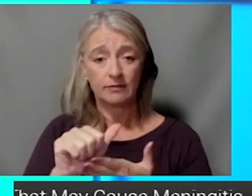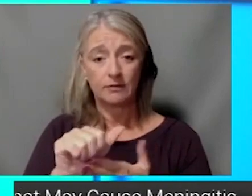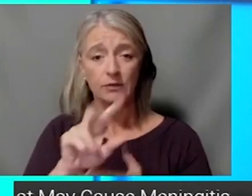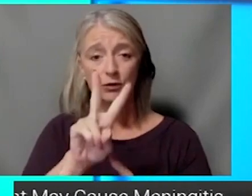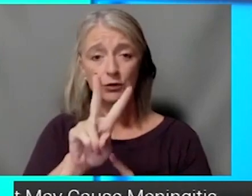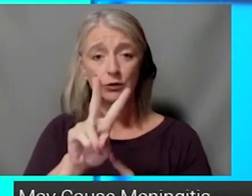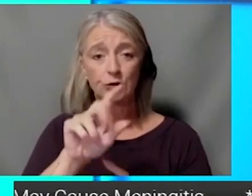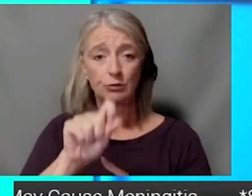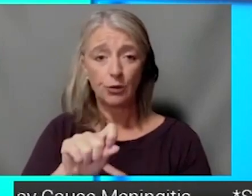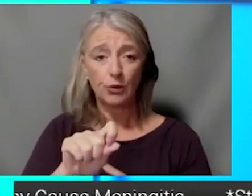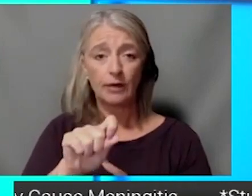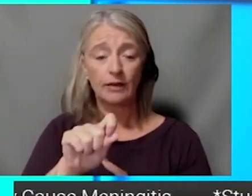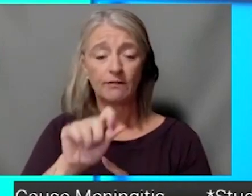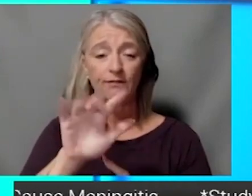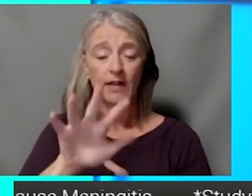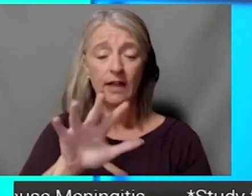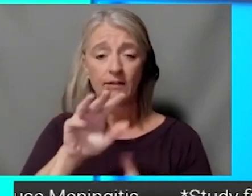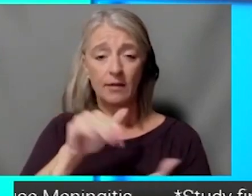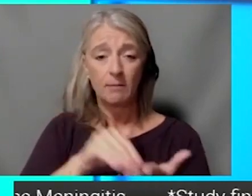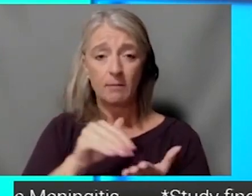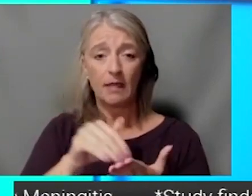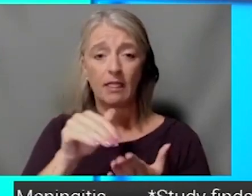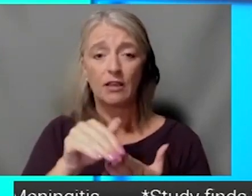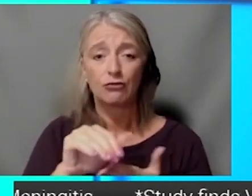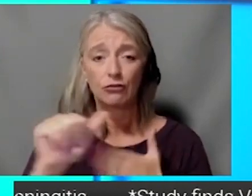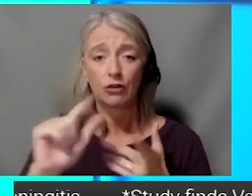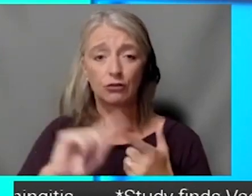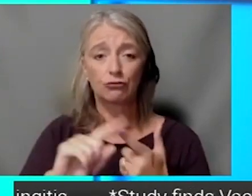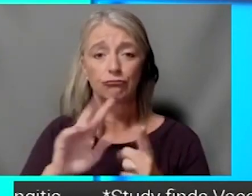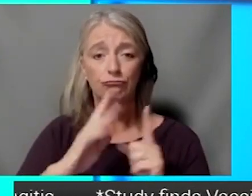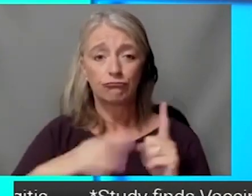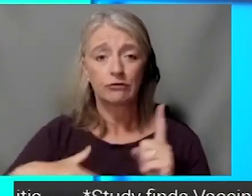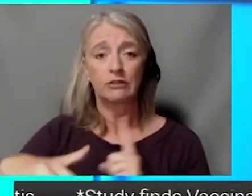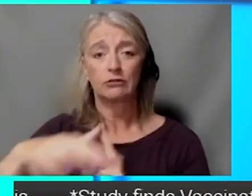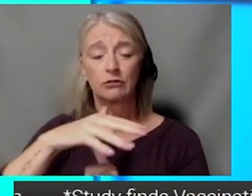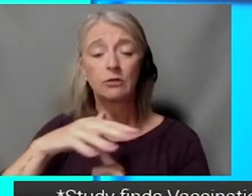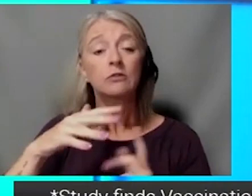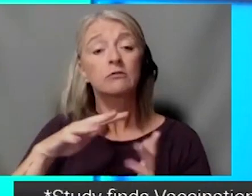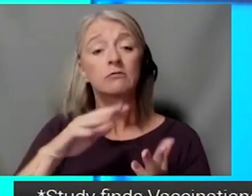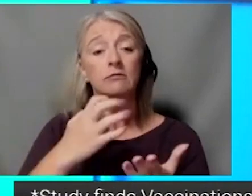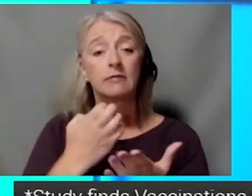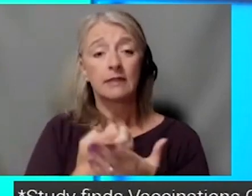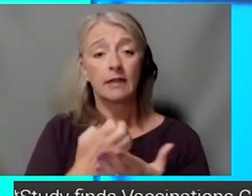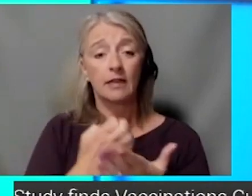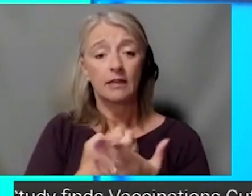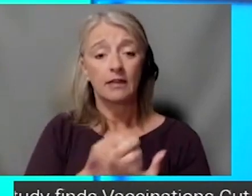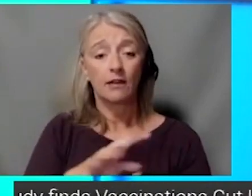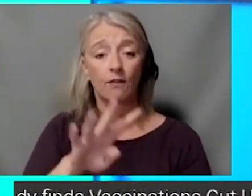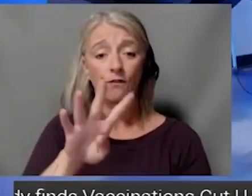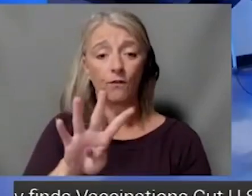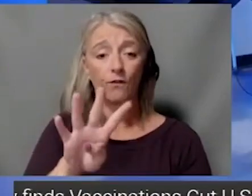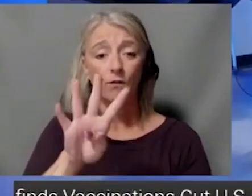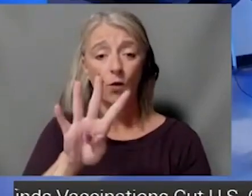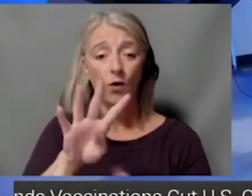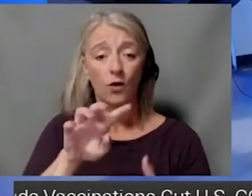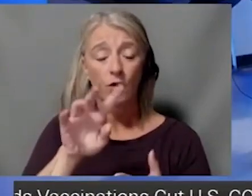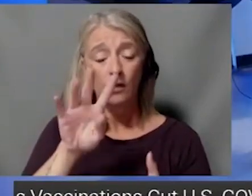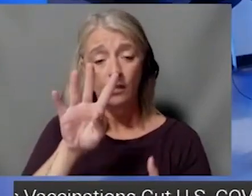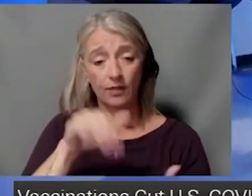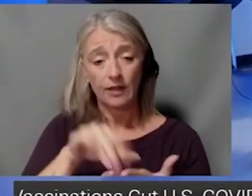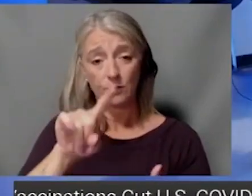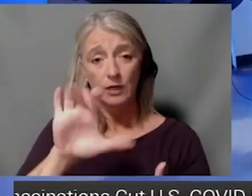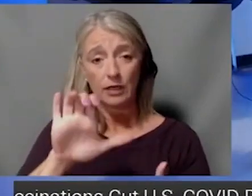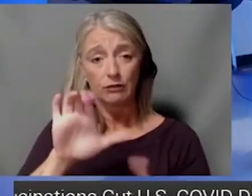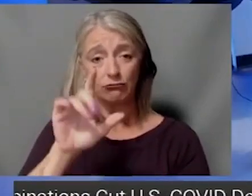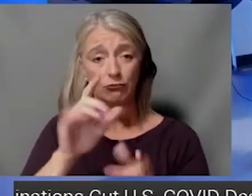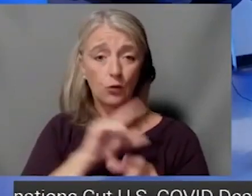to the regional economy and supports 4,100 quality jobs. Dr. Jensen, I want to start with you.